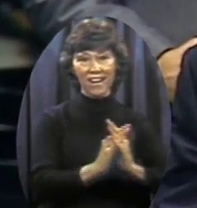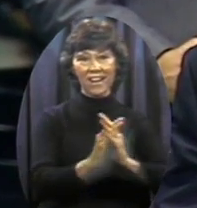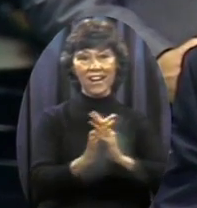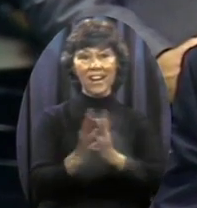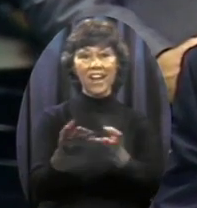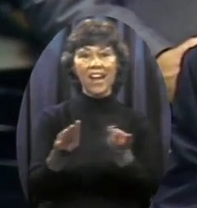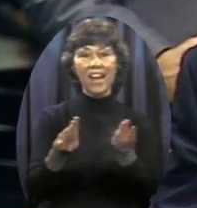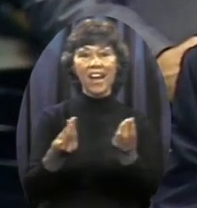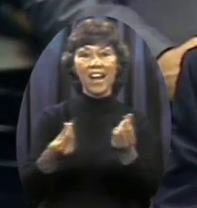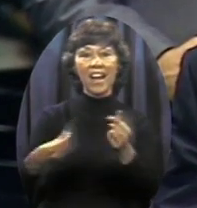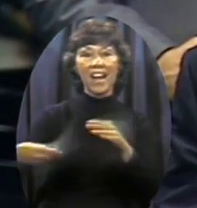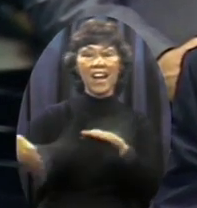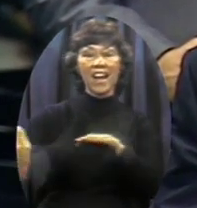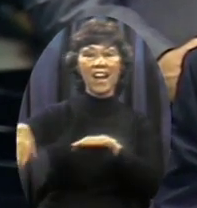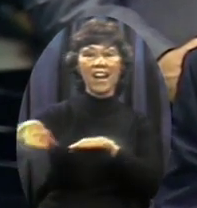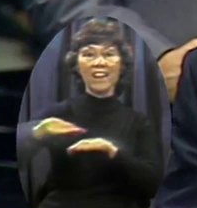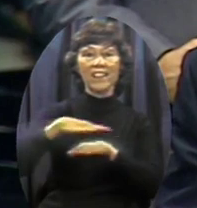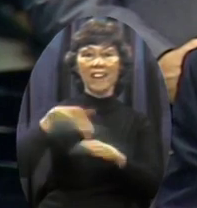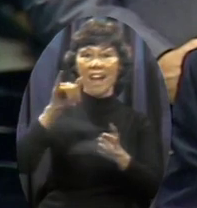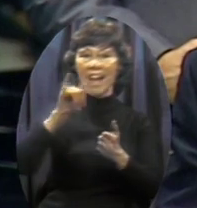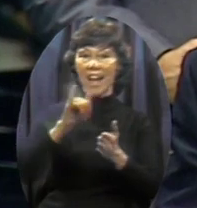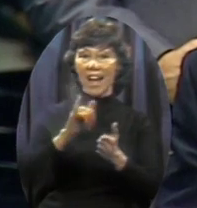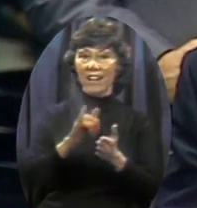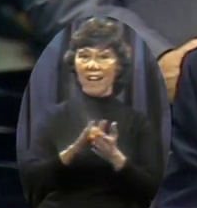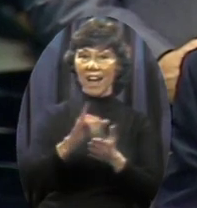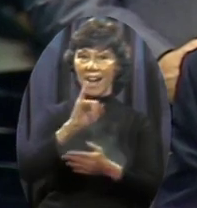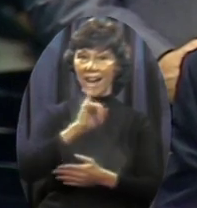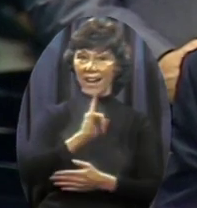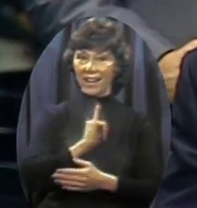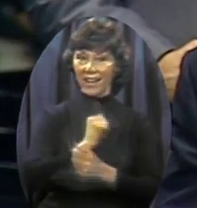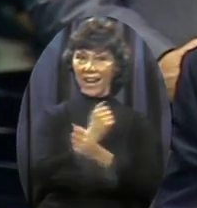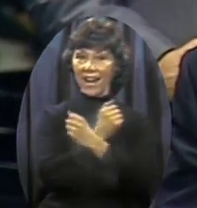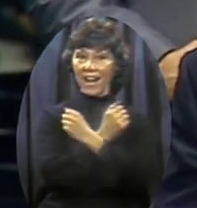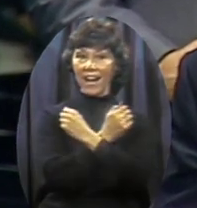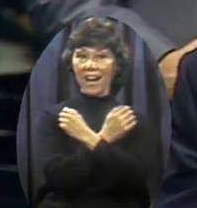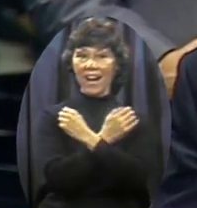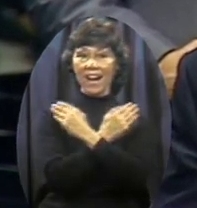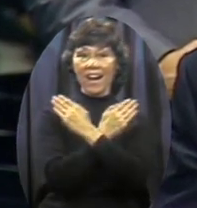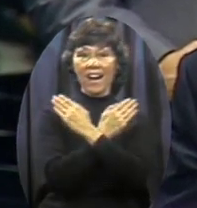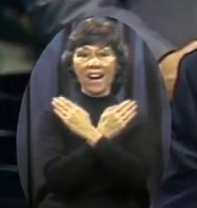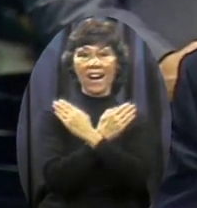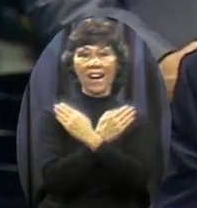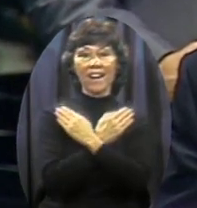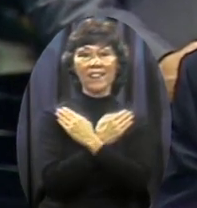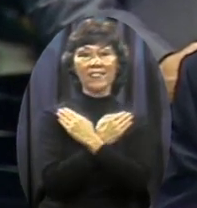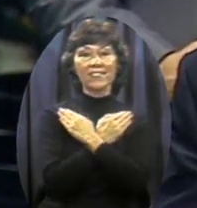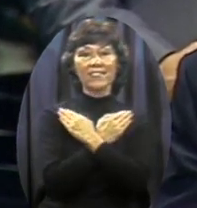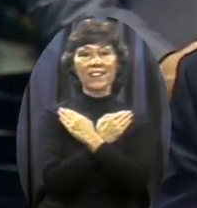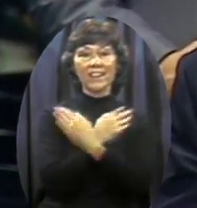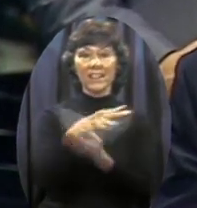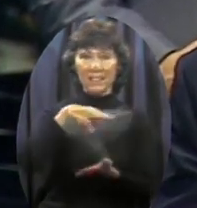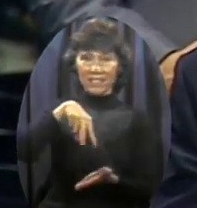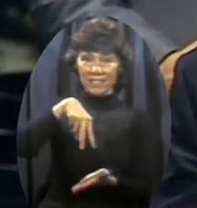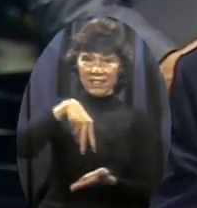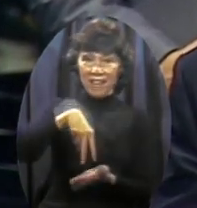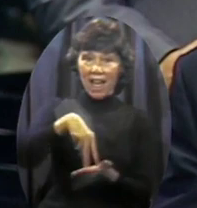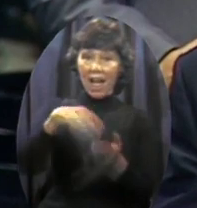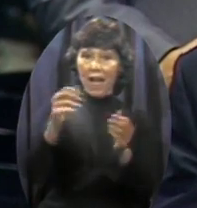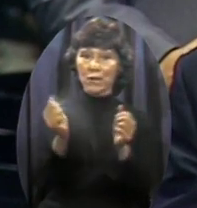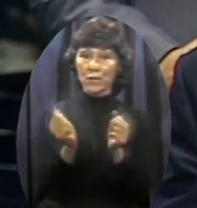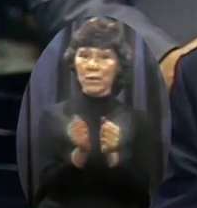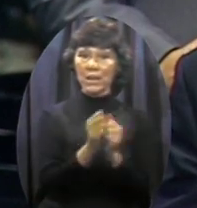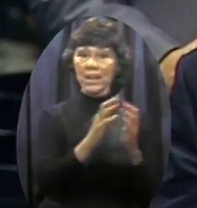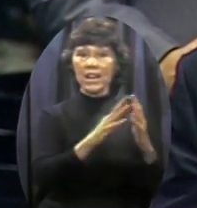Land that I love Stand beside